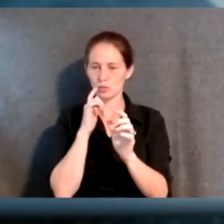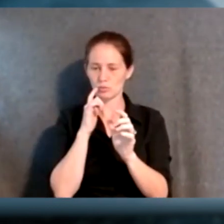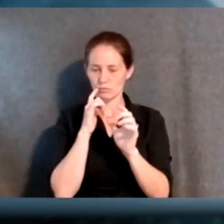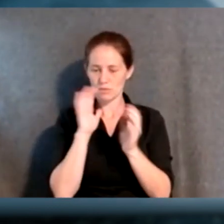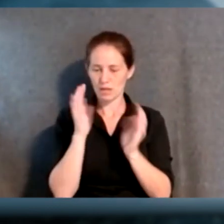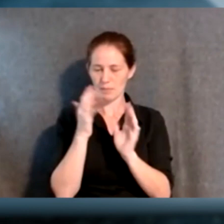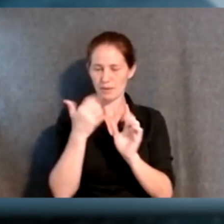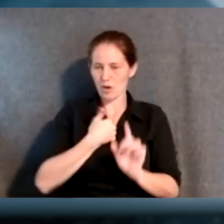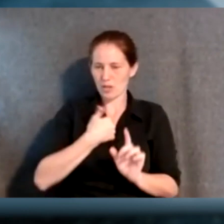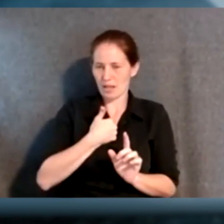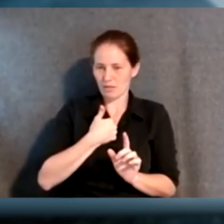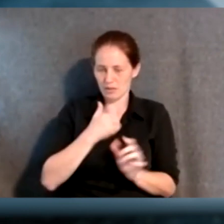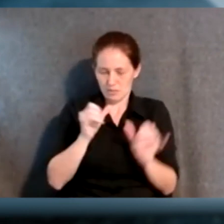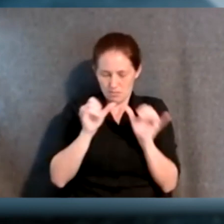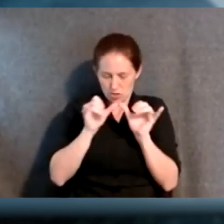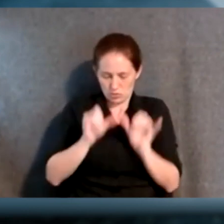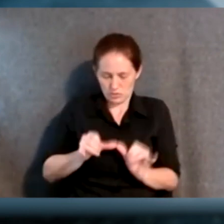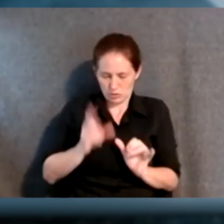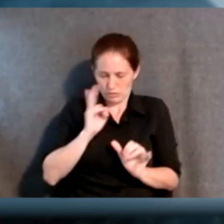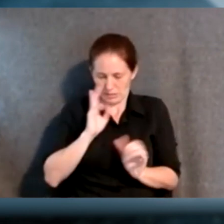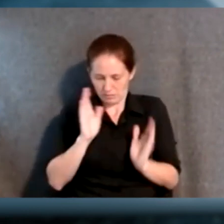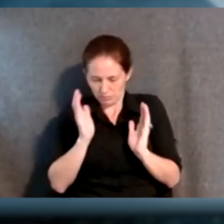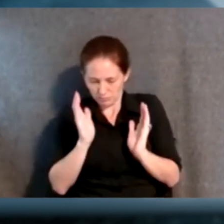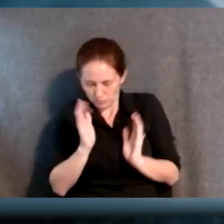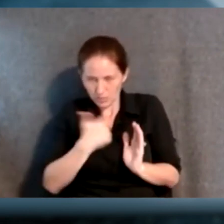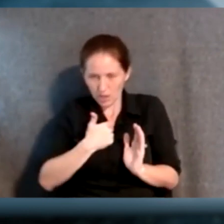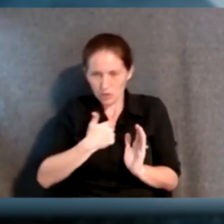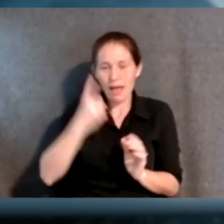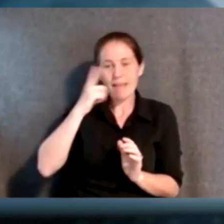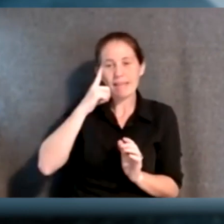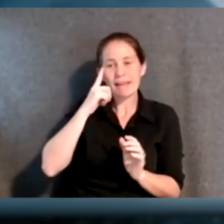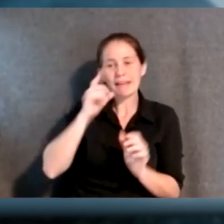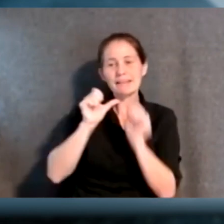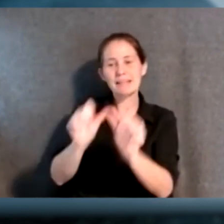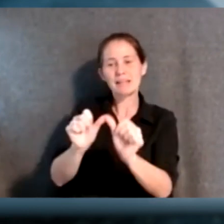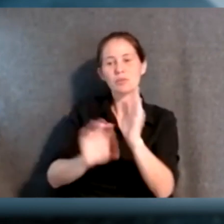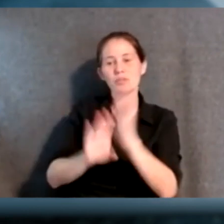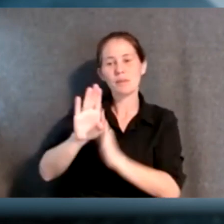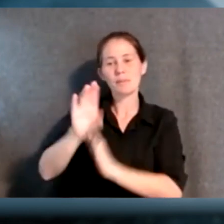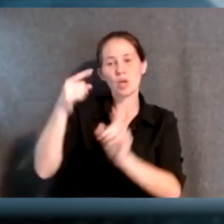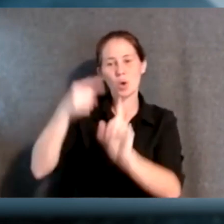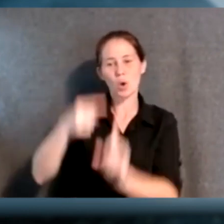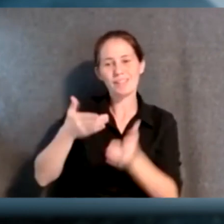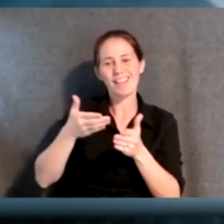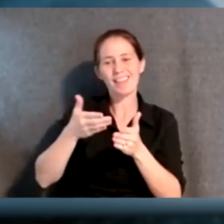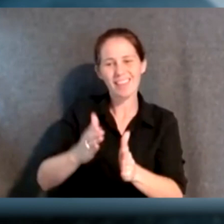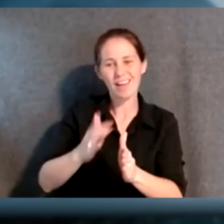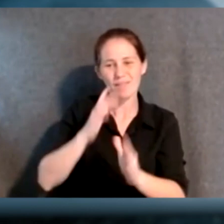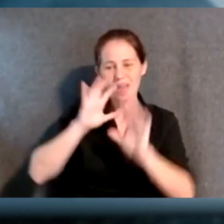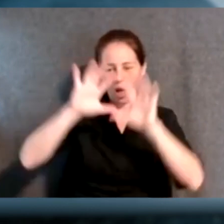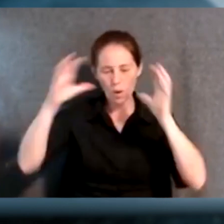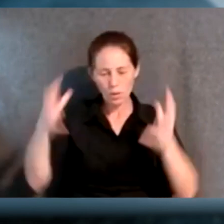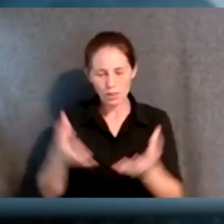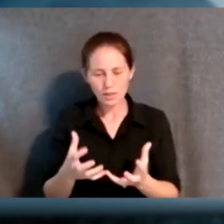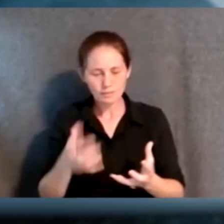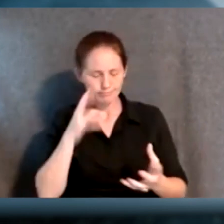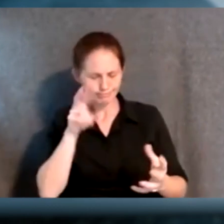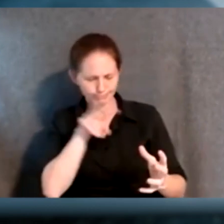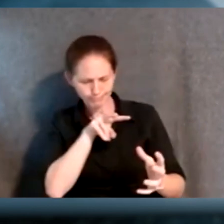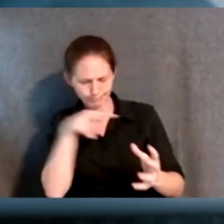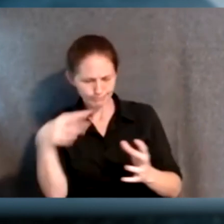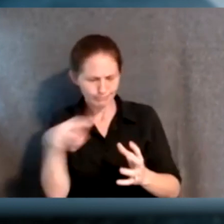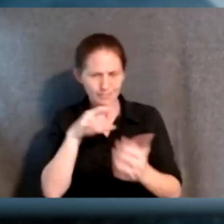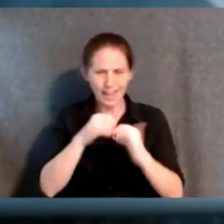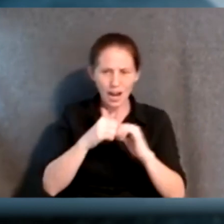first. And I think the sustainable development goals really allow for that holistic look of, you know, how are we doing